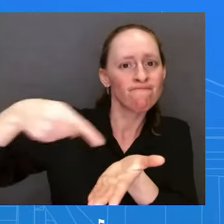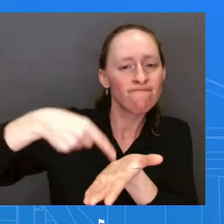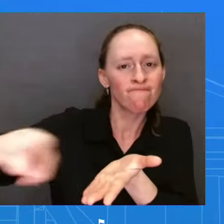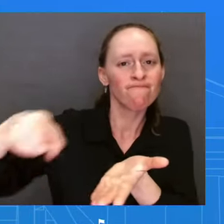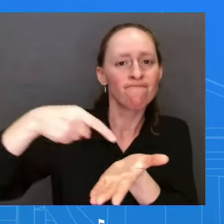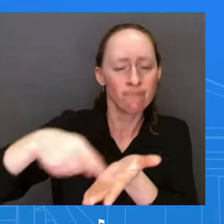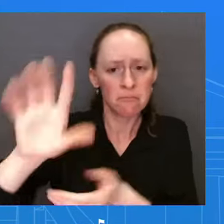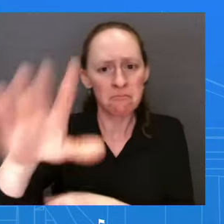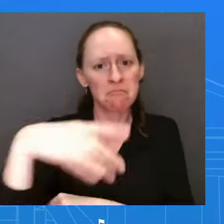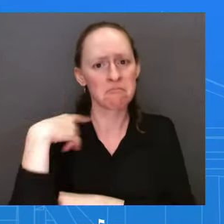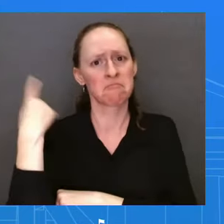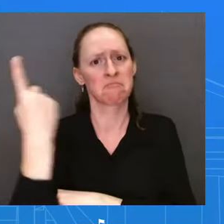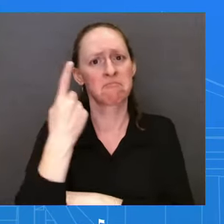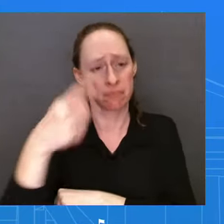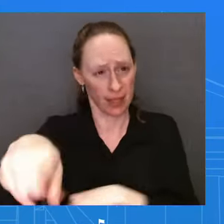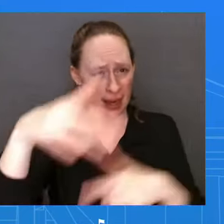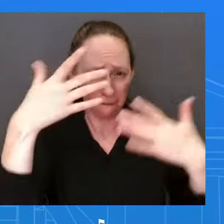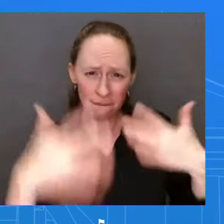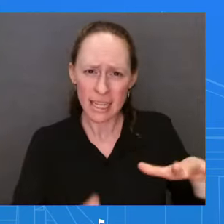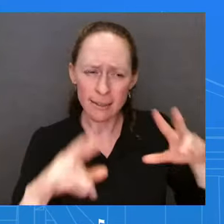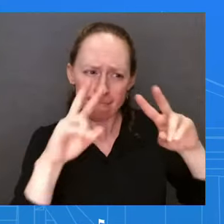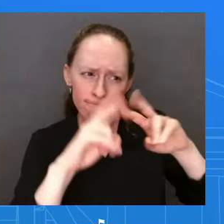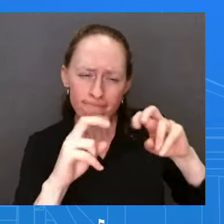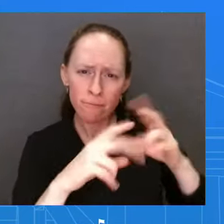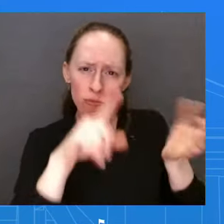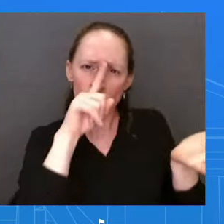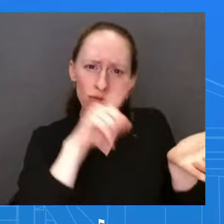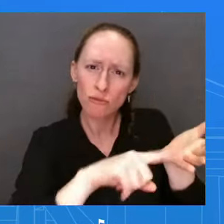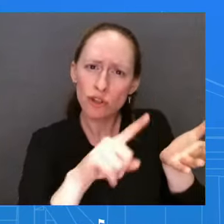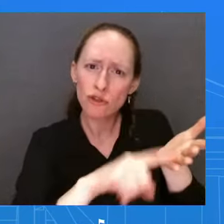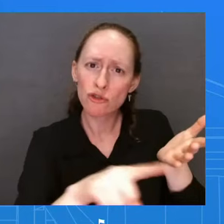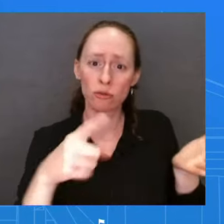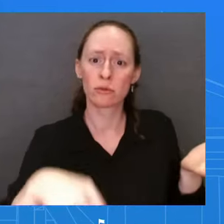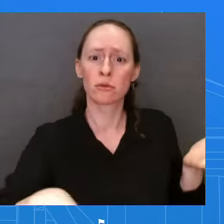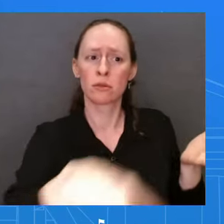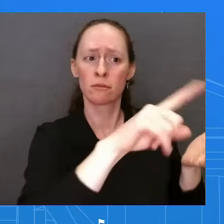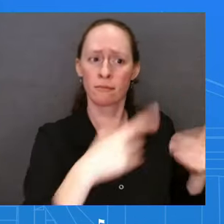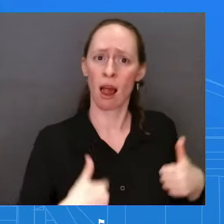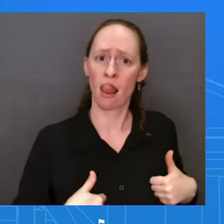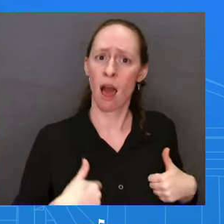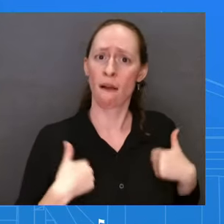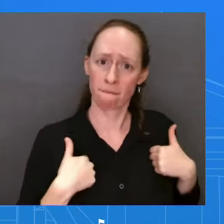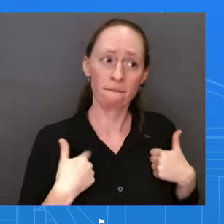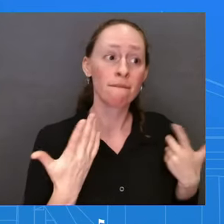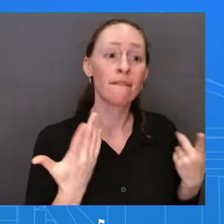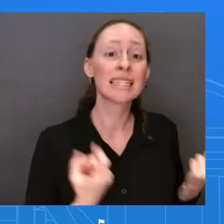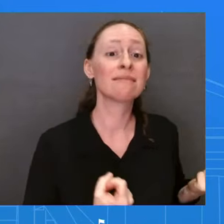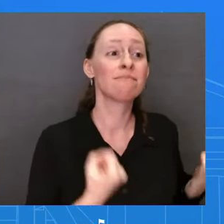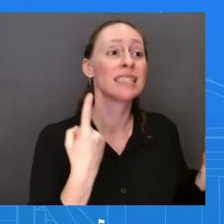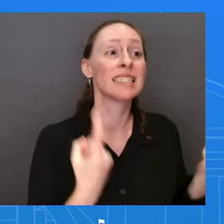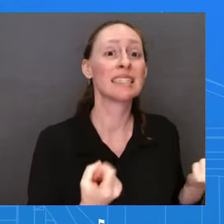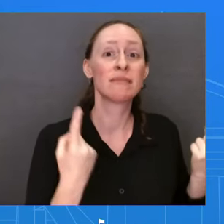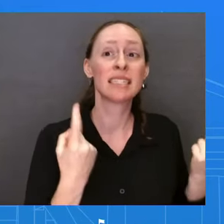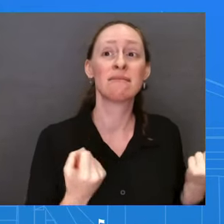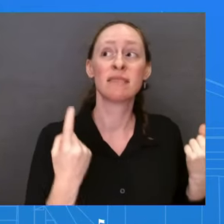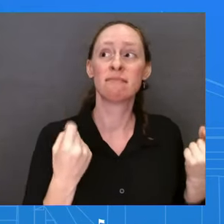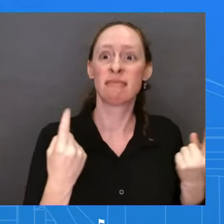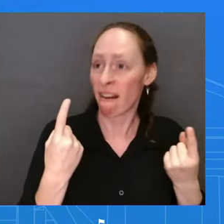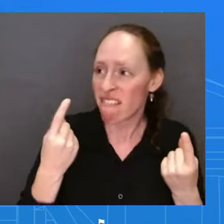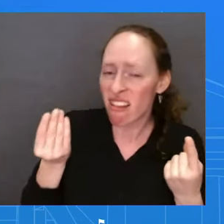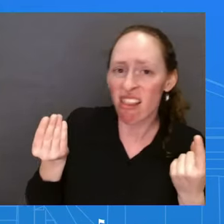drag that would be on consumer spending and subsequently the economy? Ms. Well, first of all, with respect to the the lifting of the